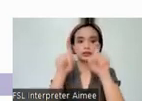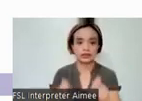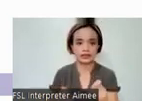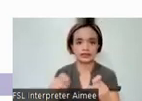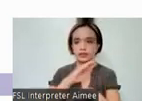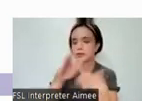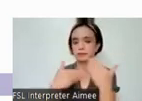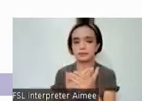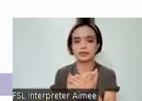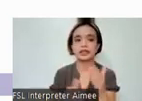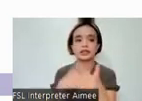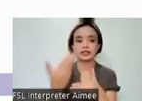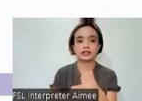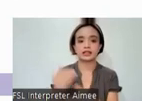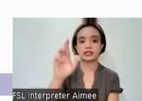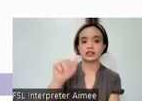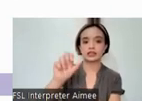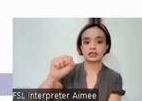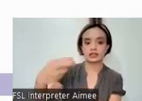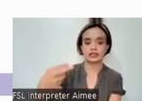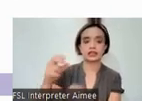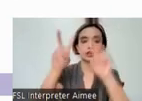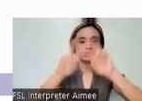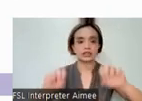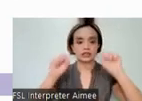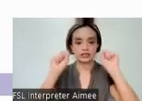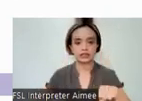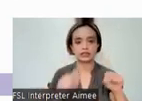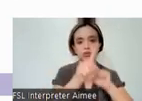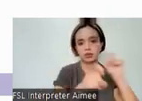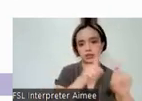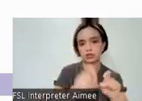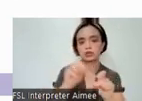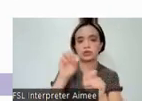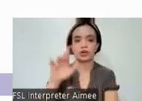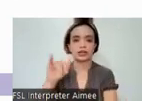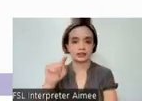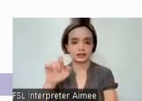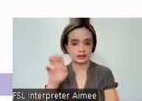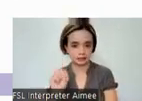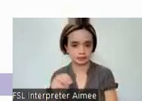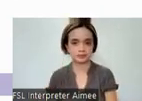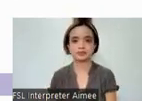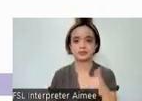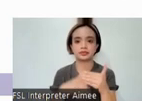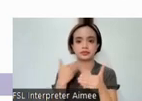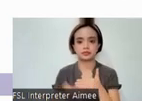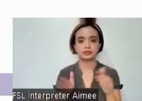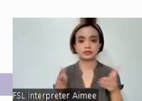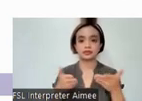while with RASH, analysis can be done at the item or question level. Deploying both models allows